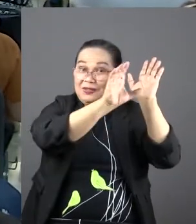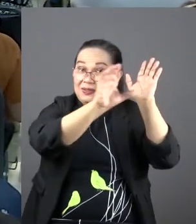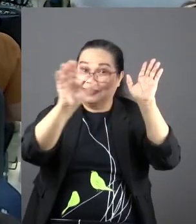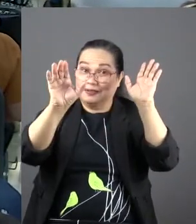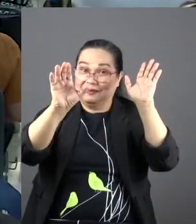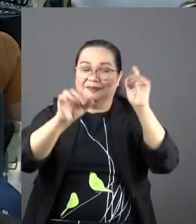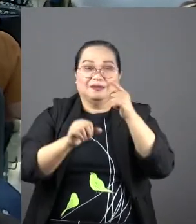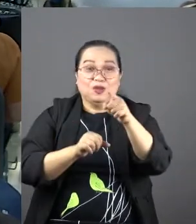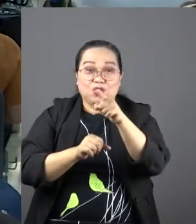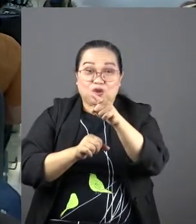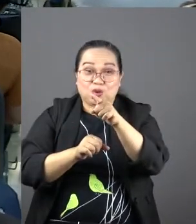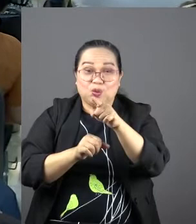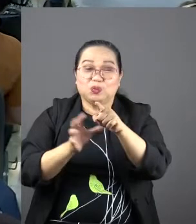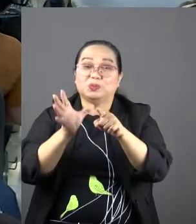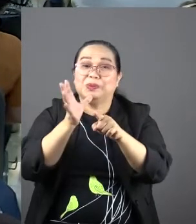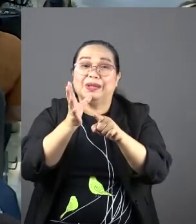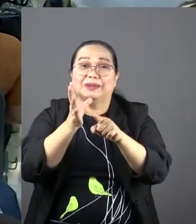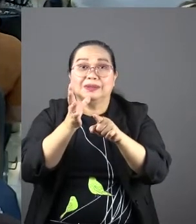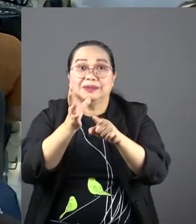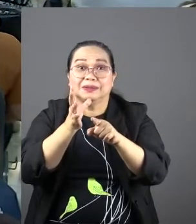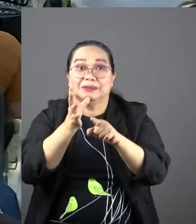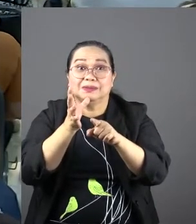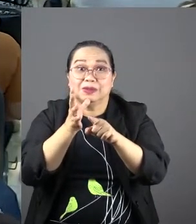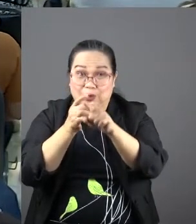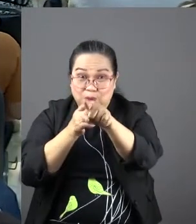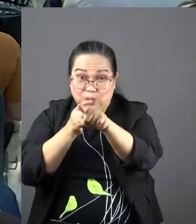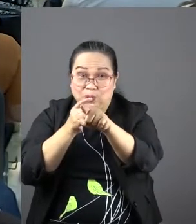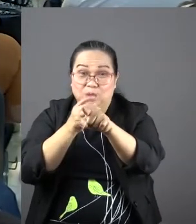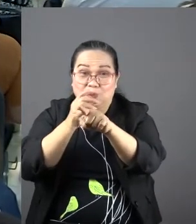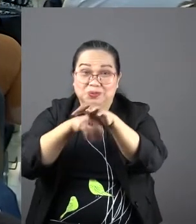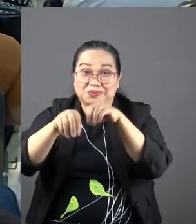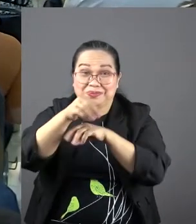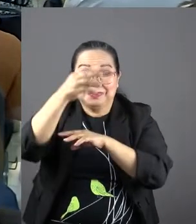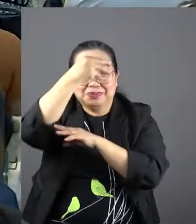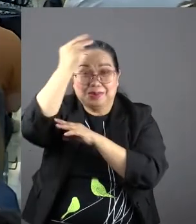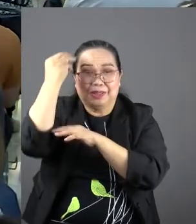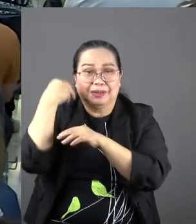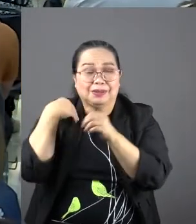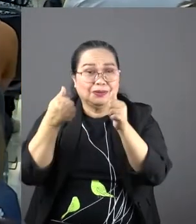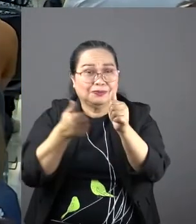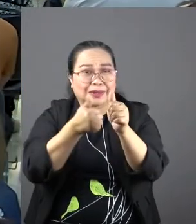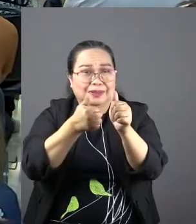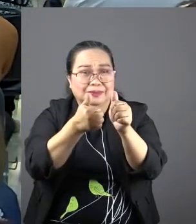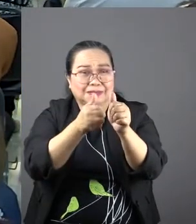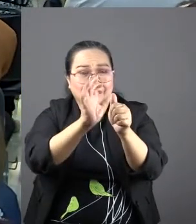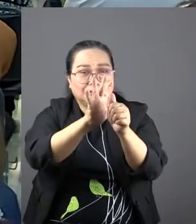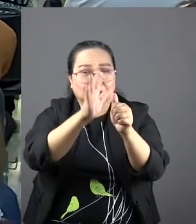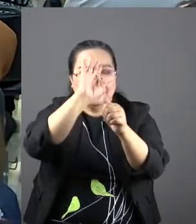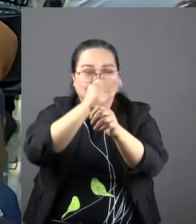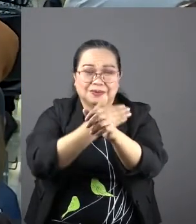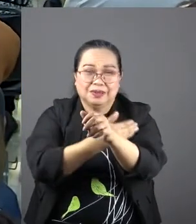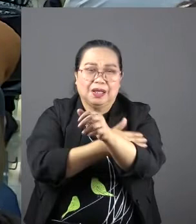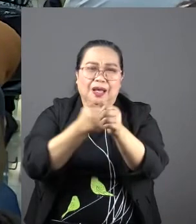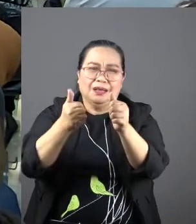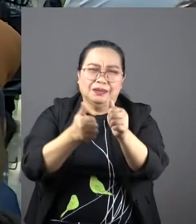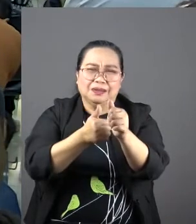You're married moms. You're married. You followed your son's life.